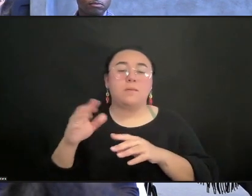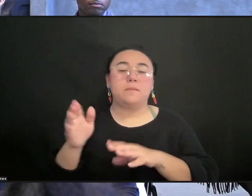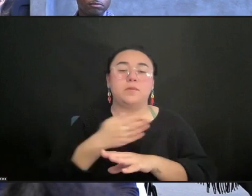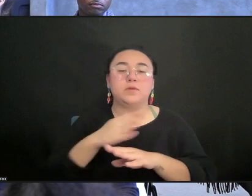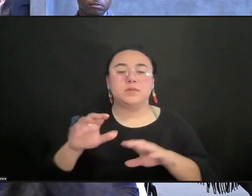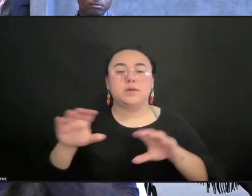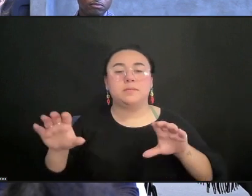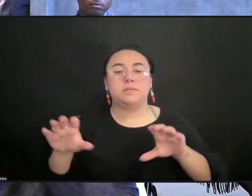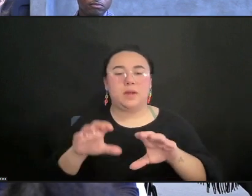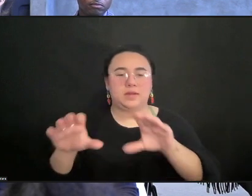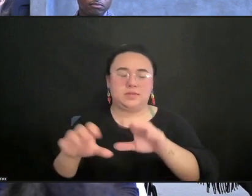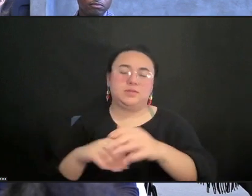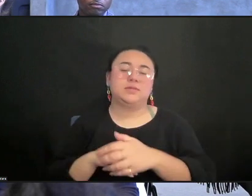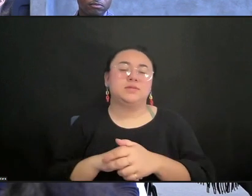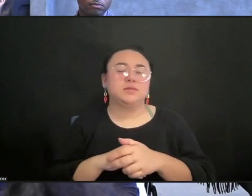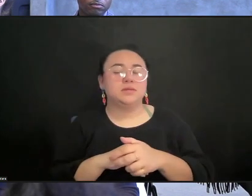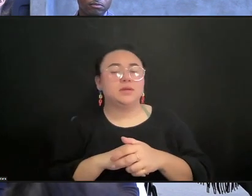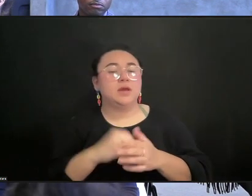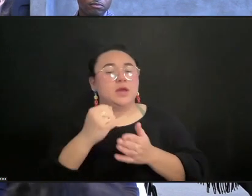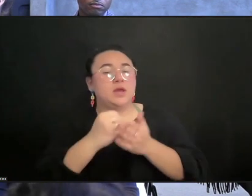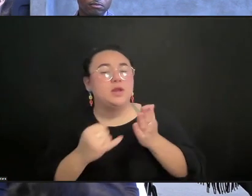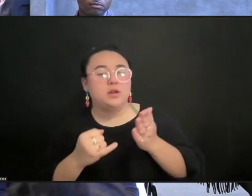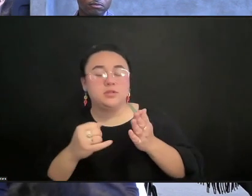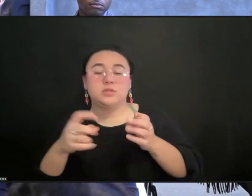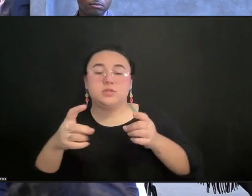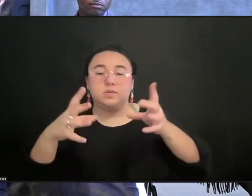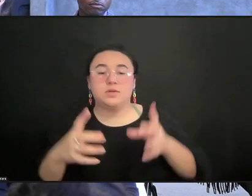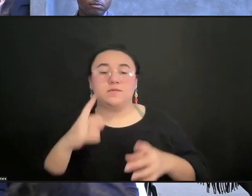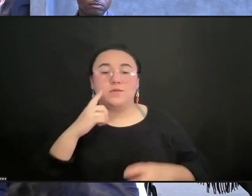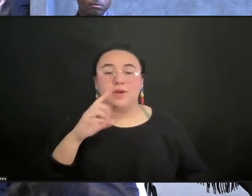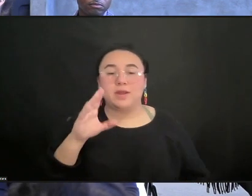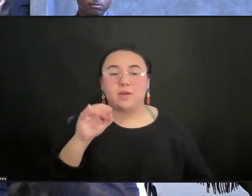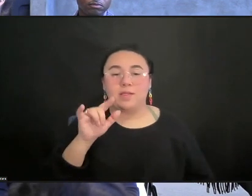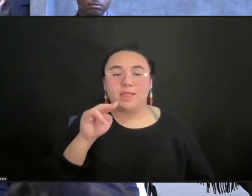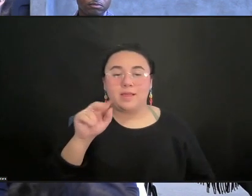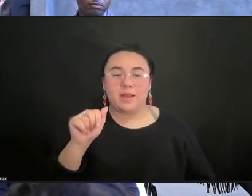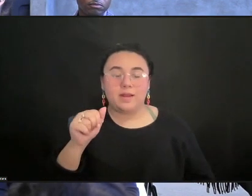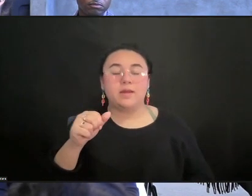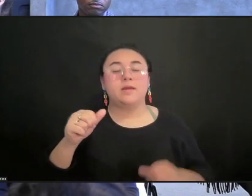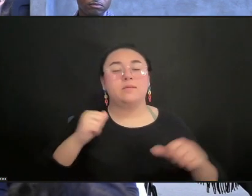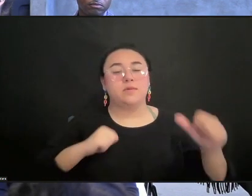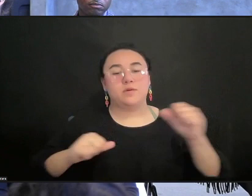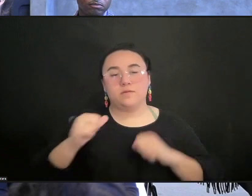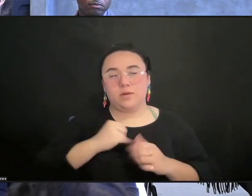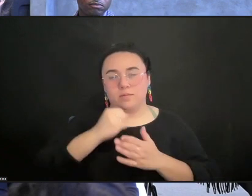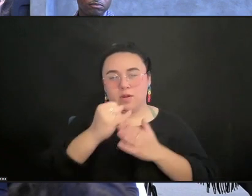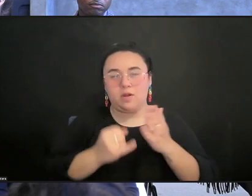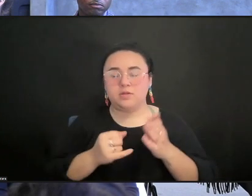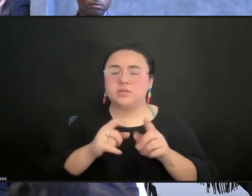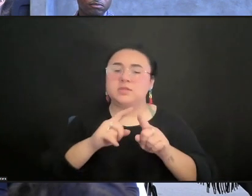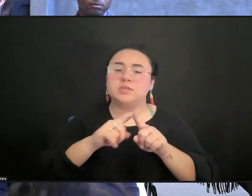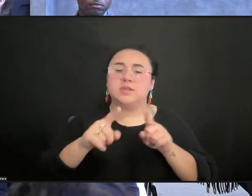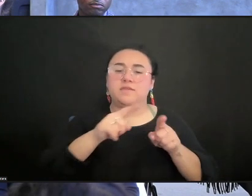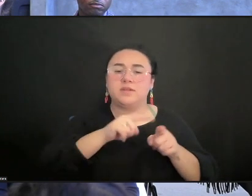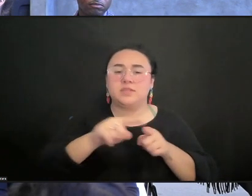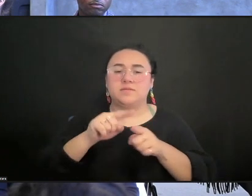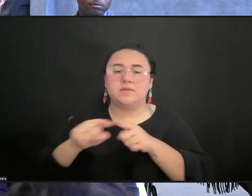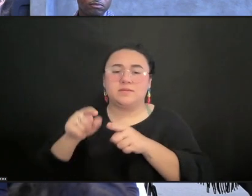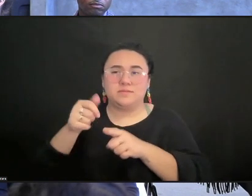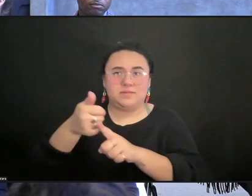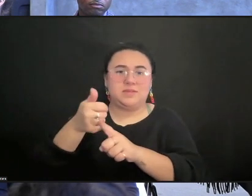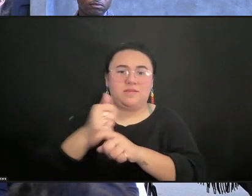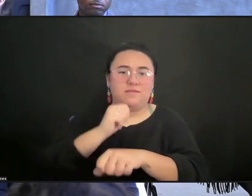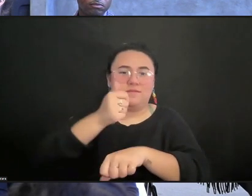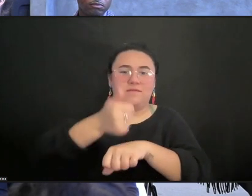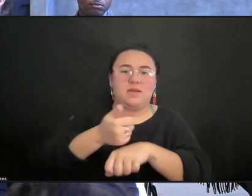artistic director of Carolina Performing Arts, a major multi-discipline performing arts program that he founded in 2005.